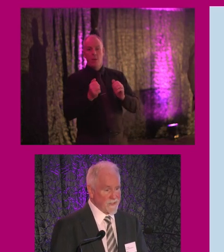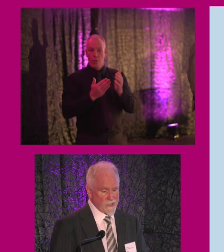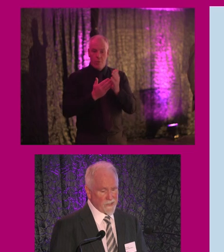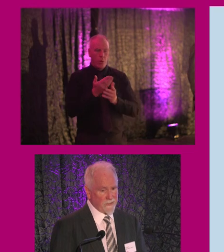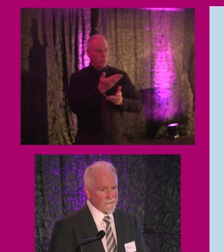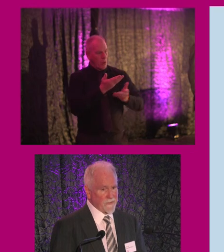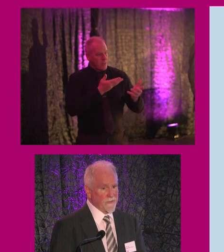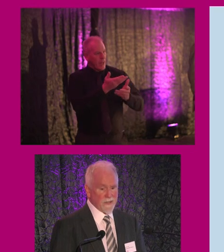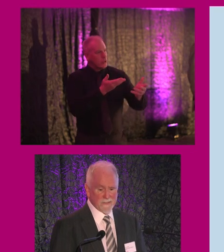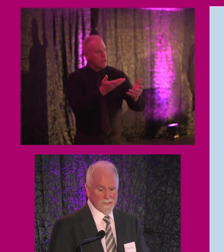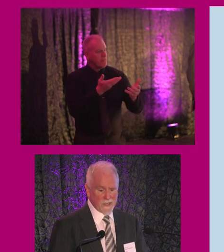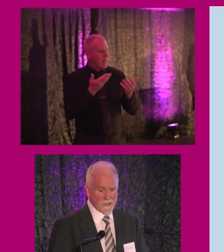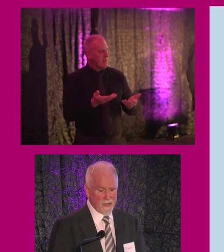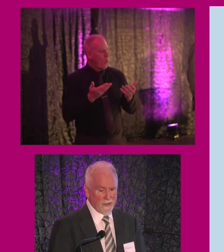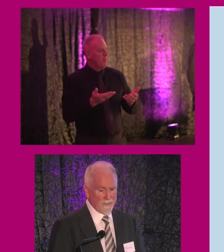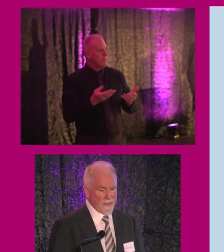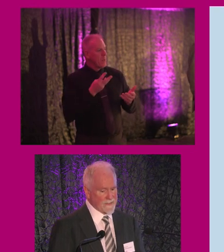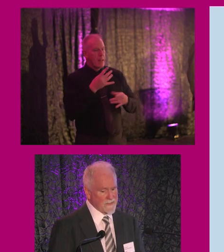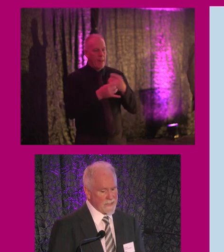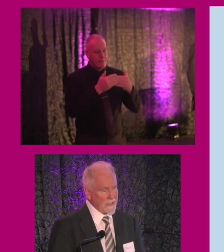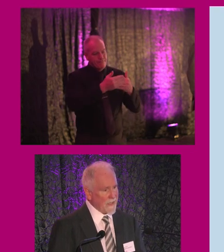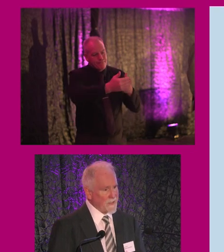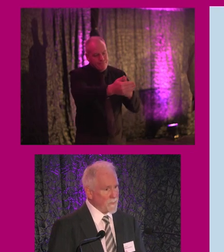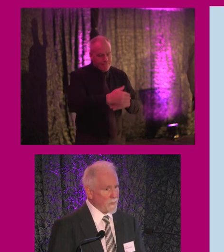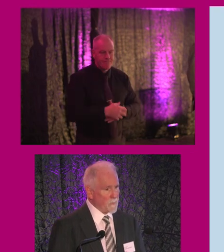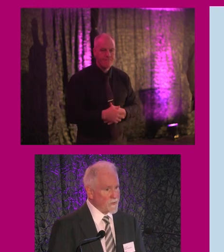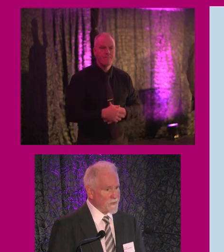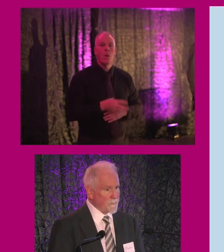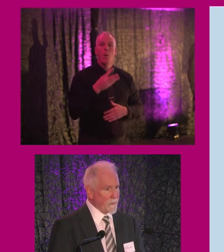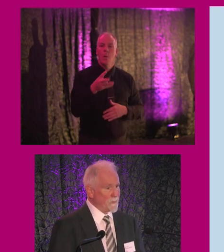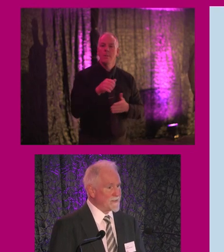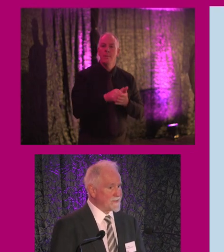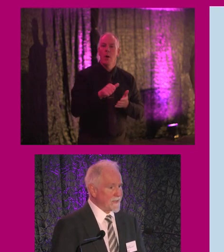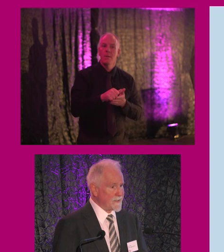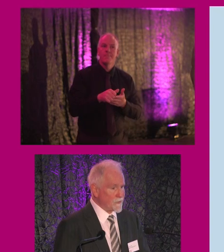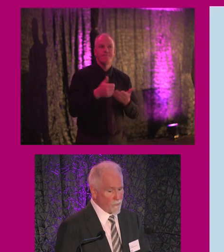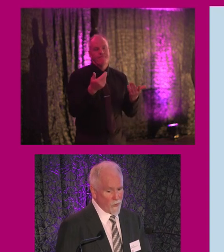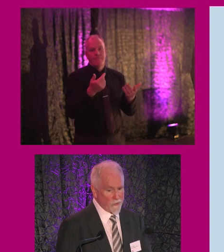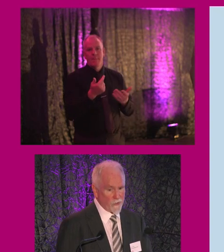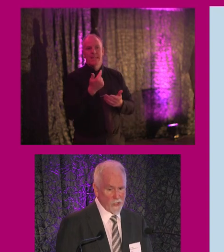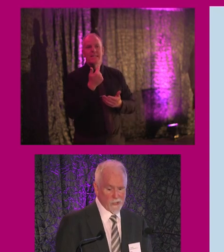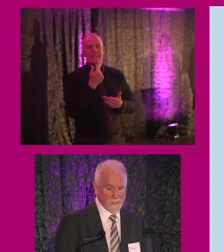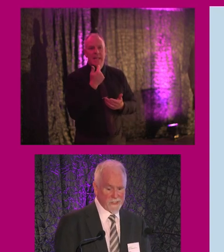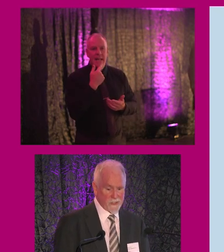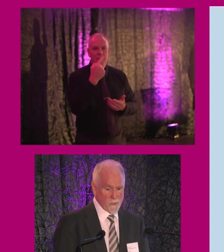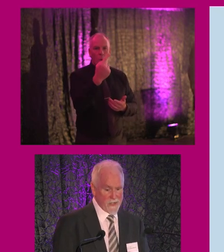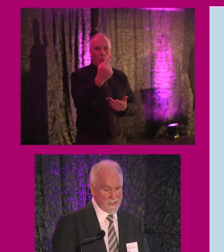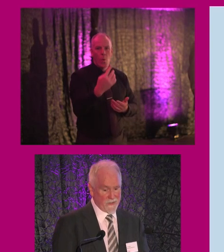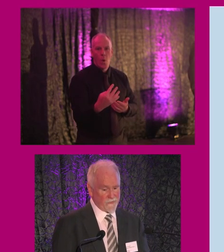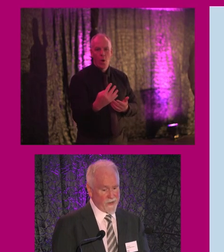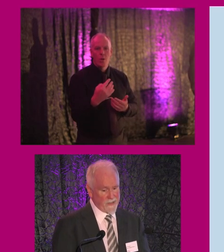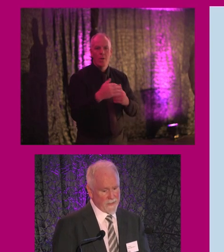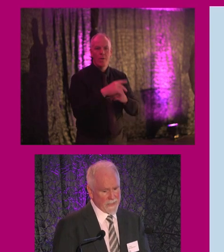consultation and further consultation on that to be published probably second quarter 2023.